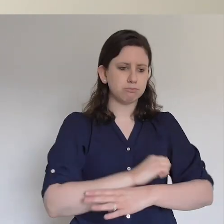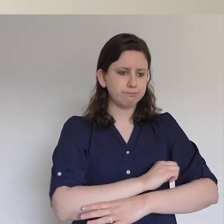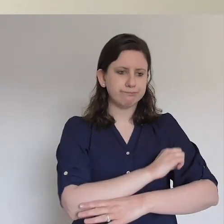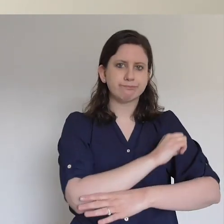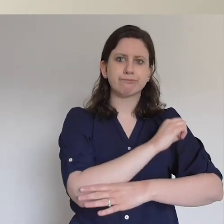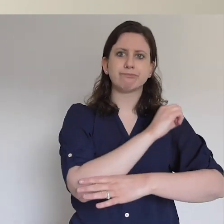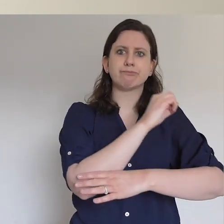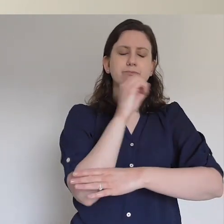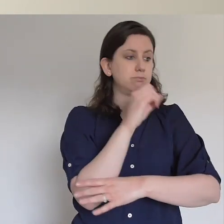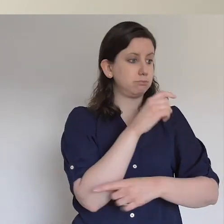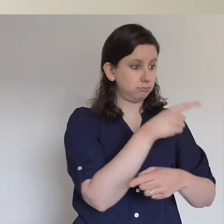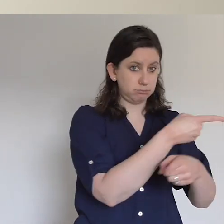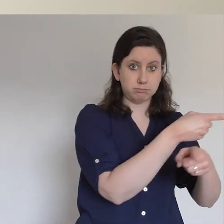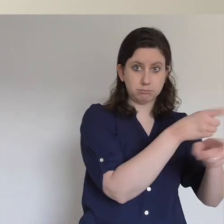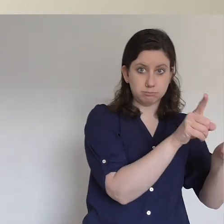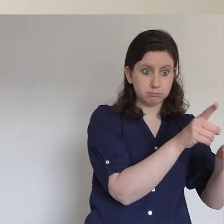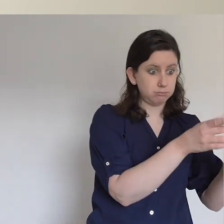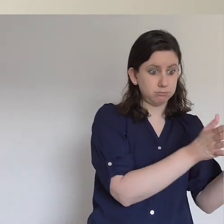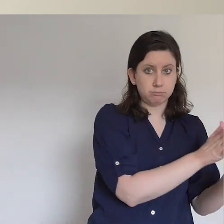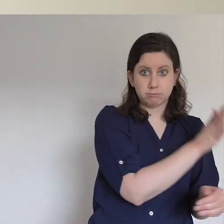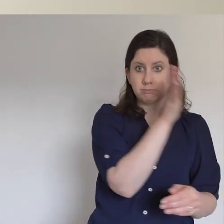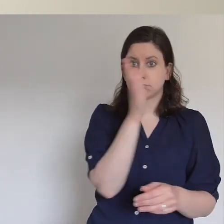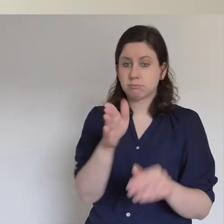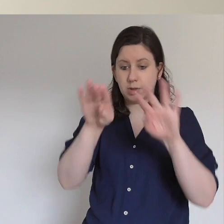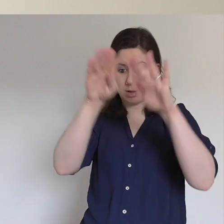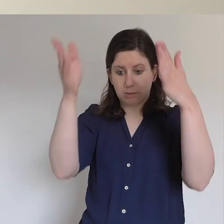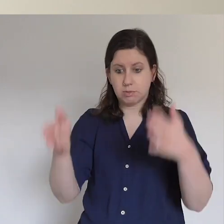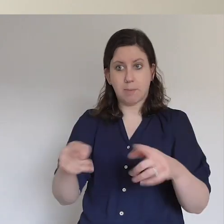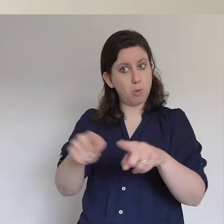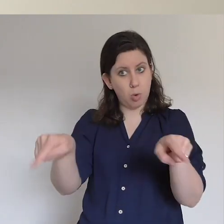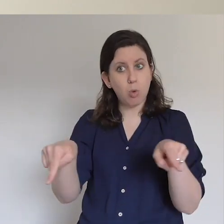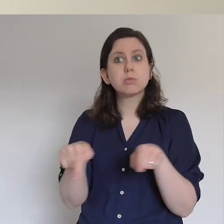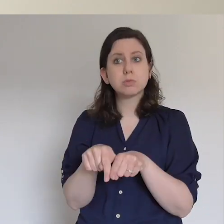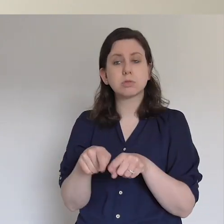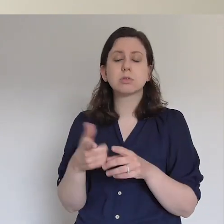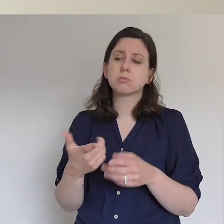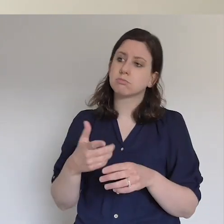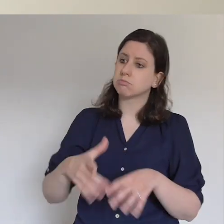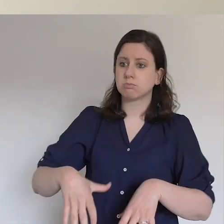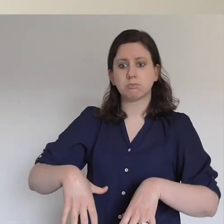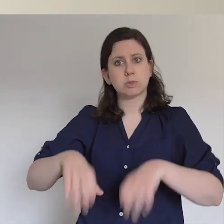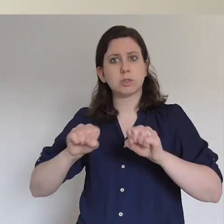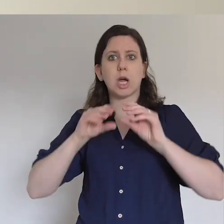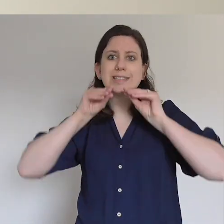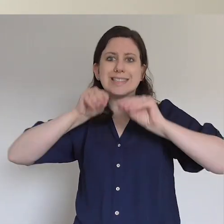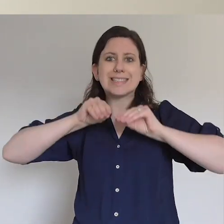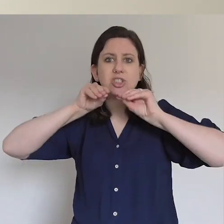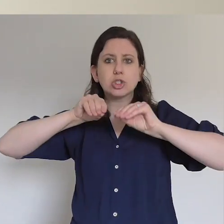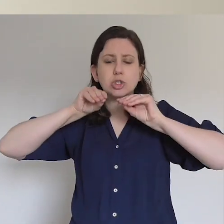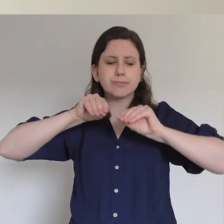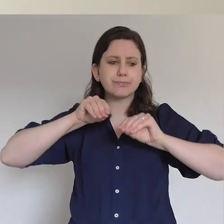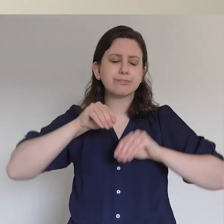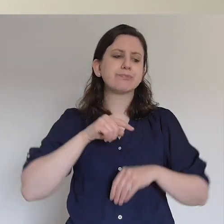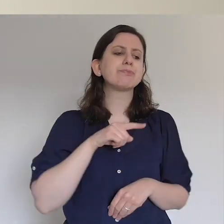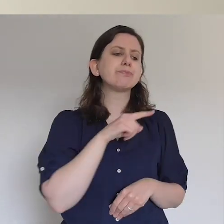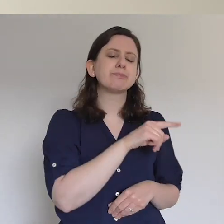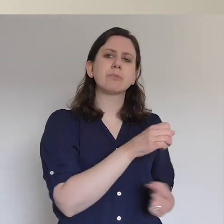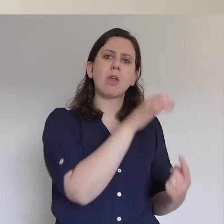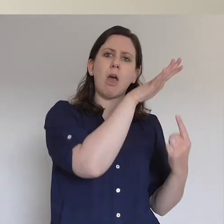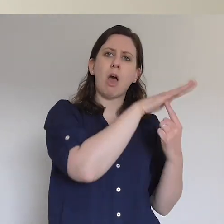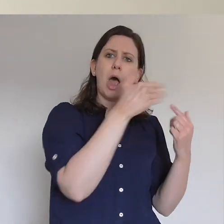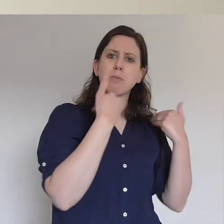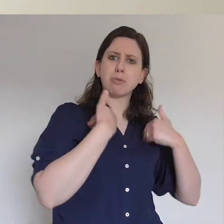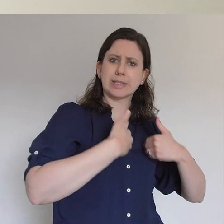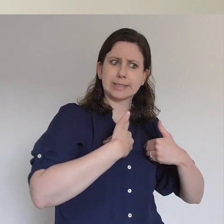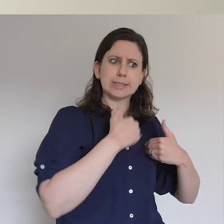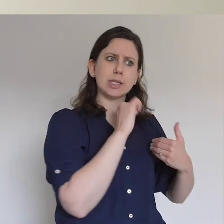courts, as they had been told, and began to teach the people. When the high priest and his associates arrived,